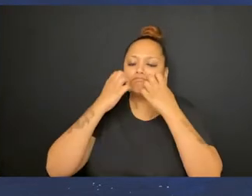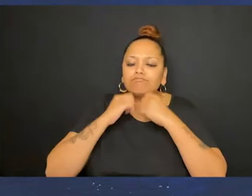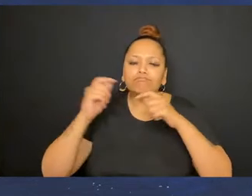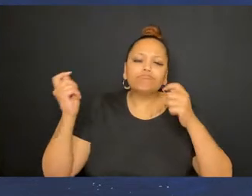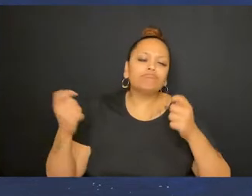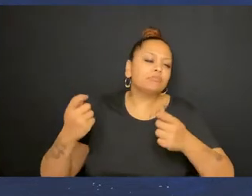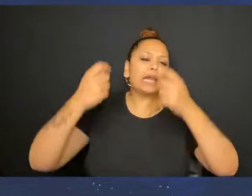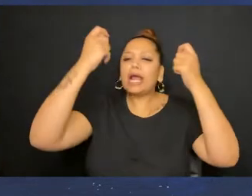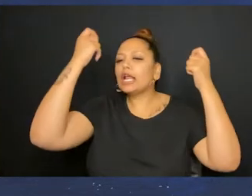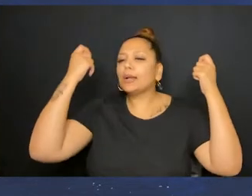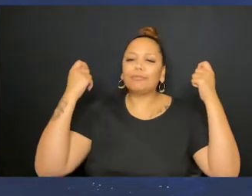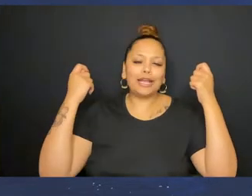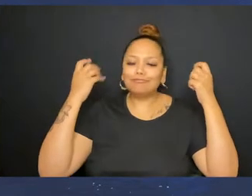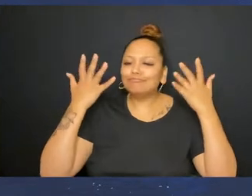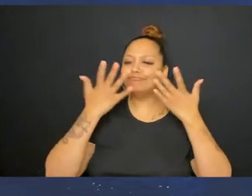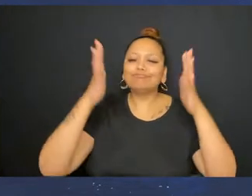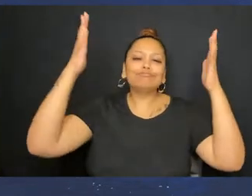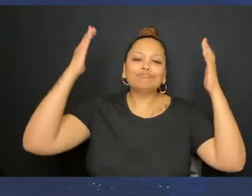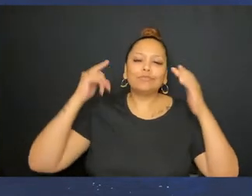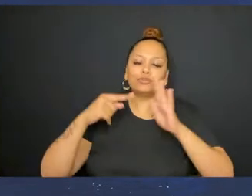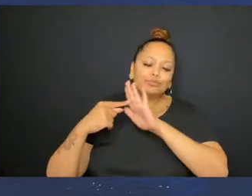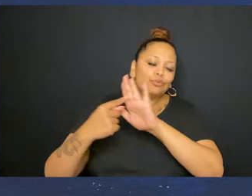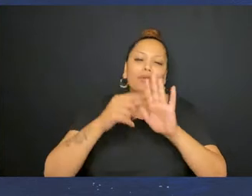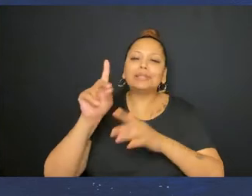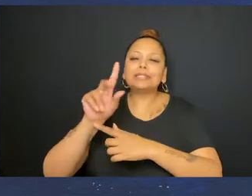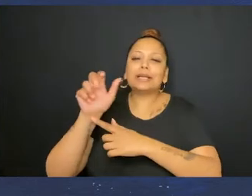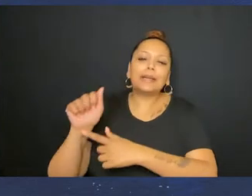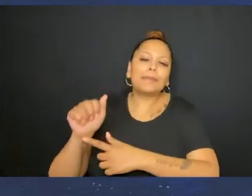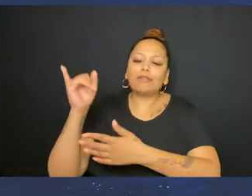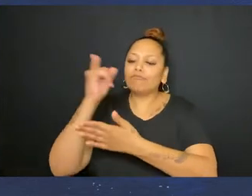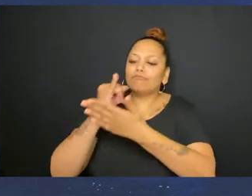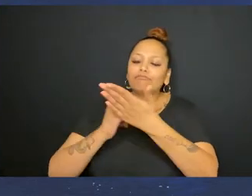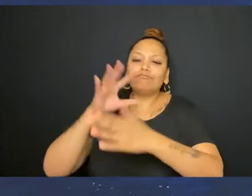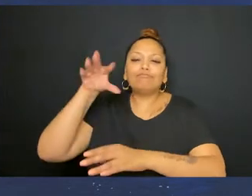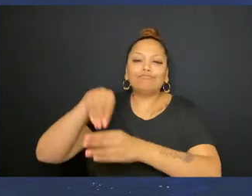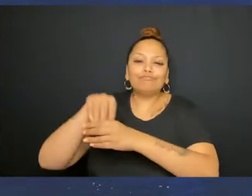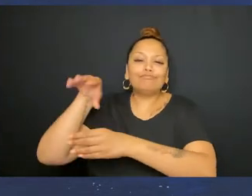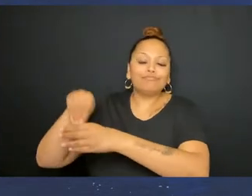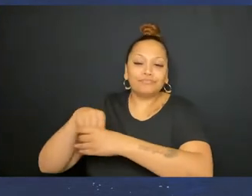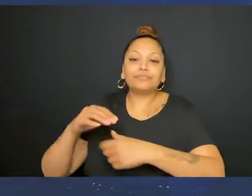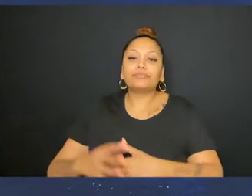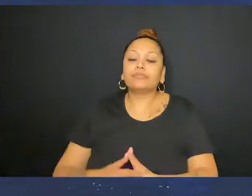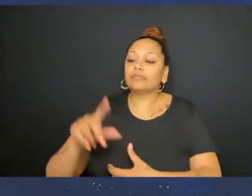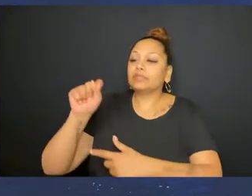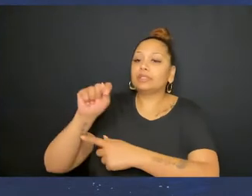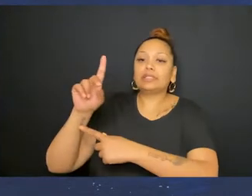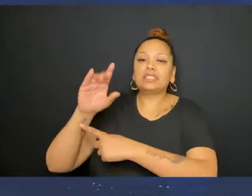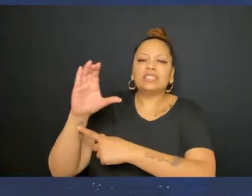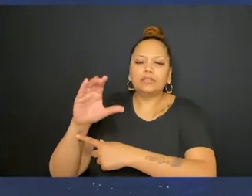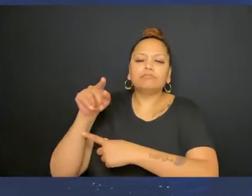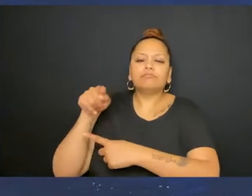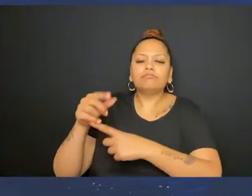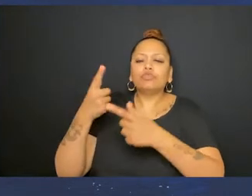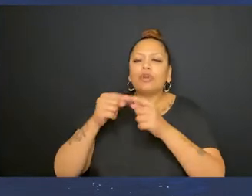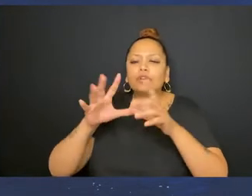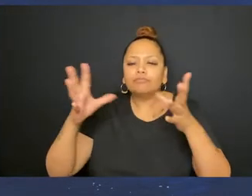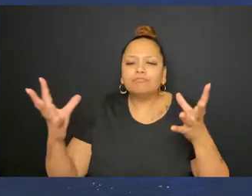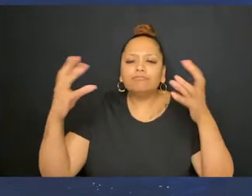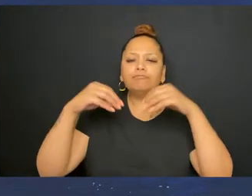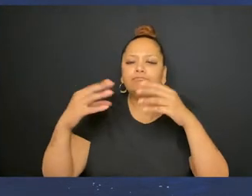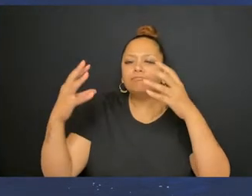artists dedicated to celebrating and showcasing disability in the arts. TDC strives to de